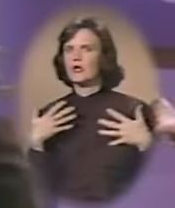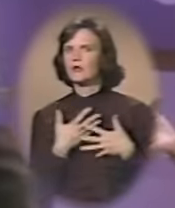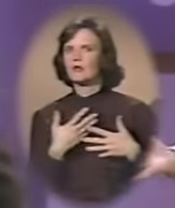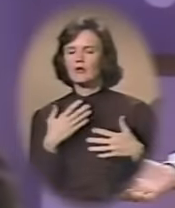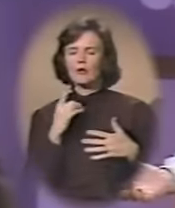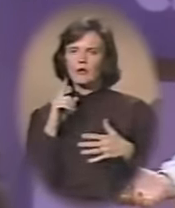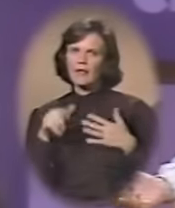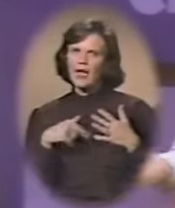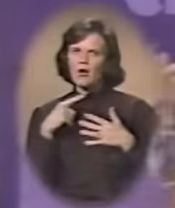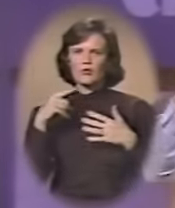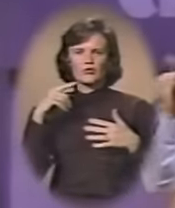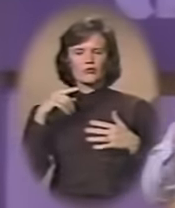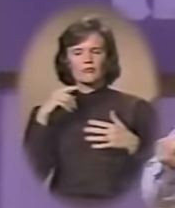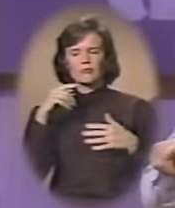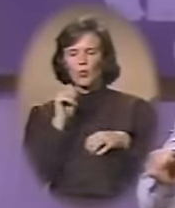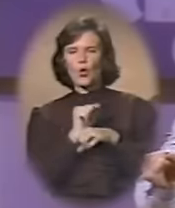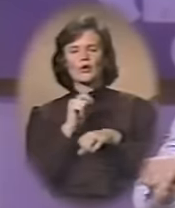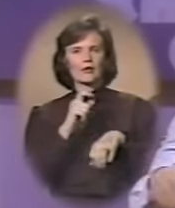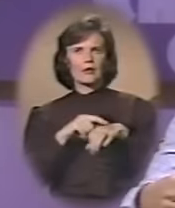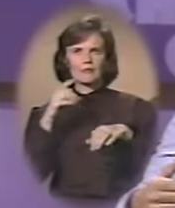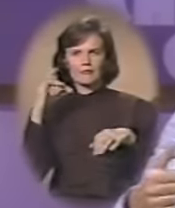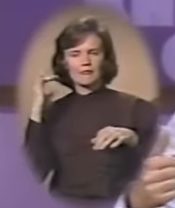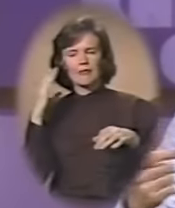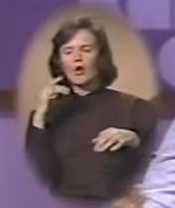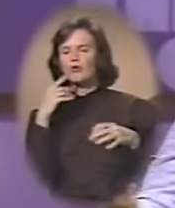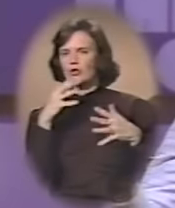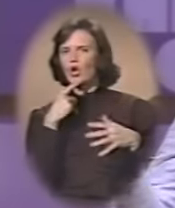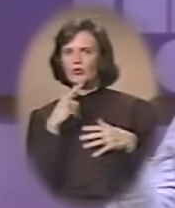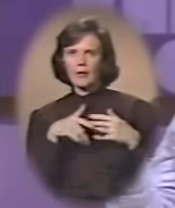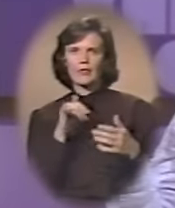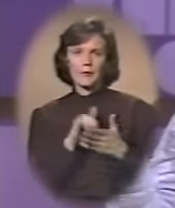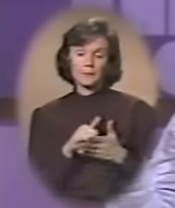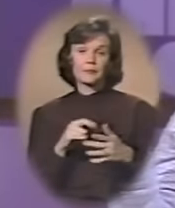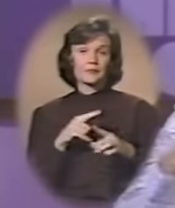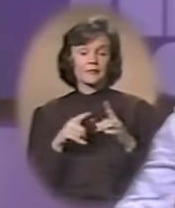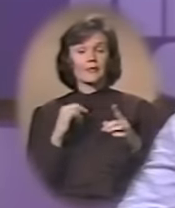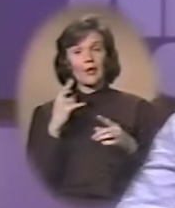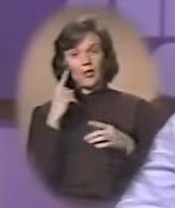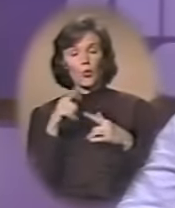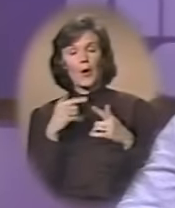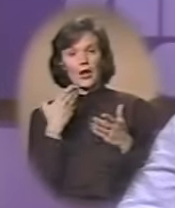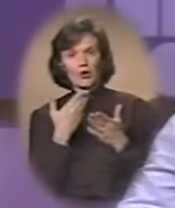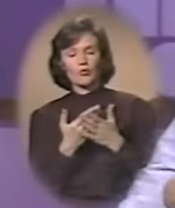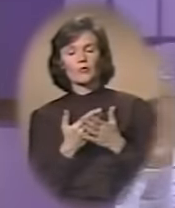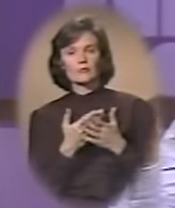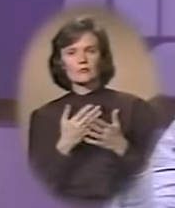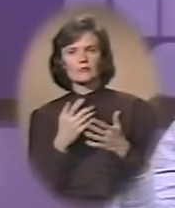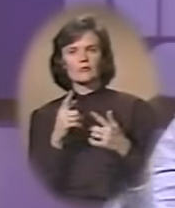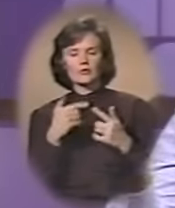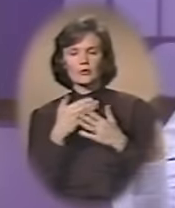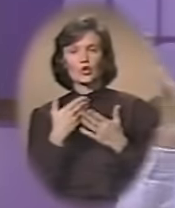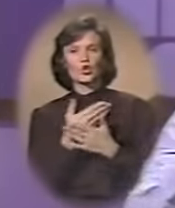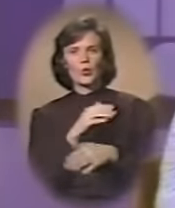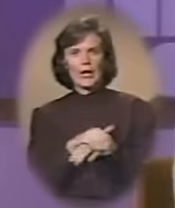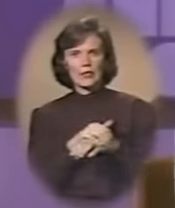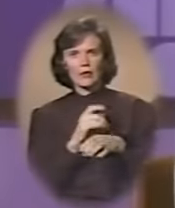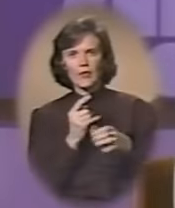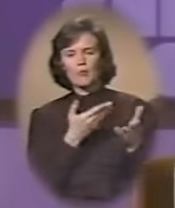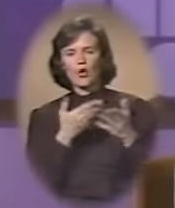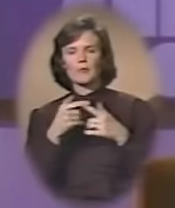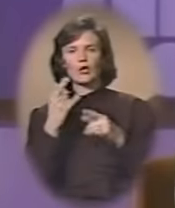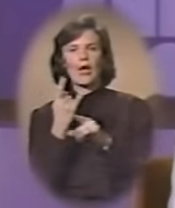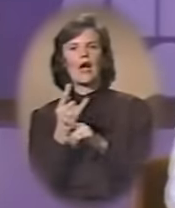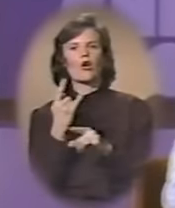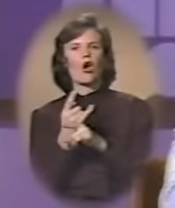And the hours were crazy, but I already told you all about that. But I think when I got to New England and they took me